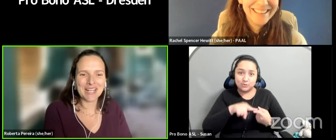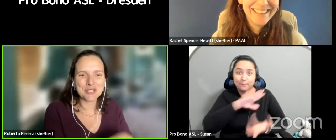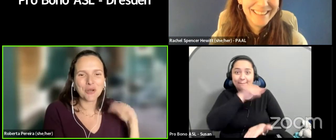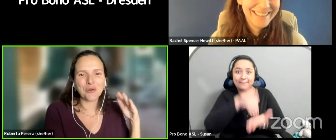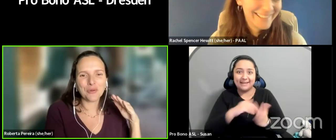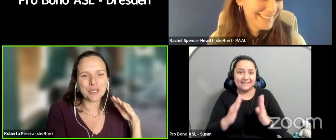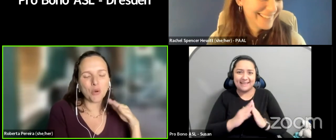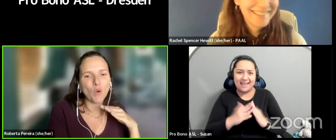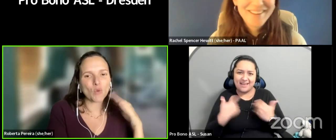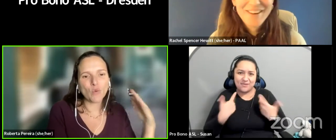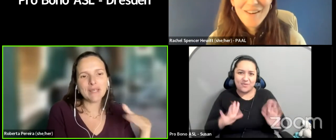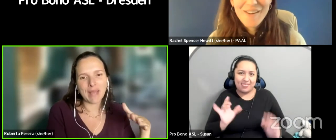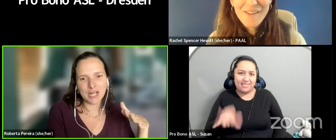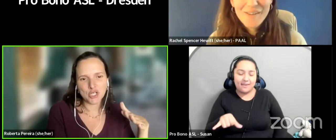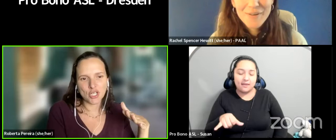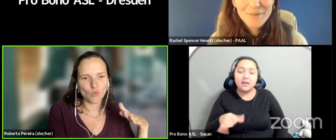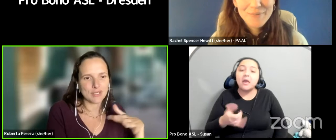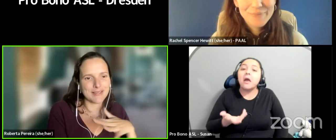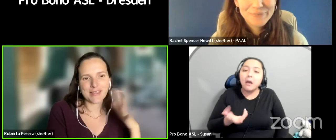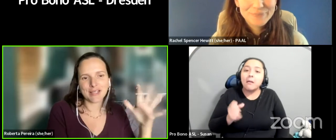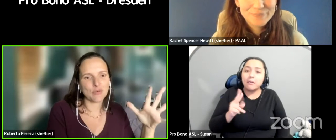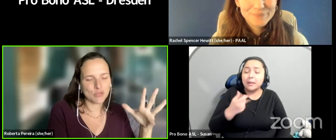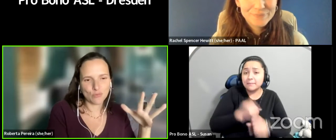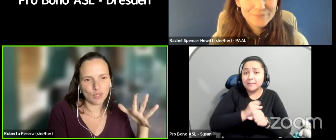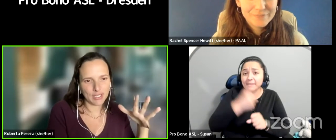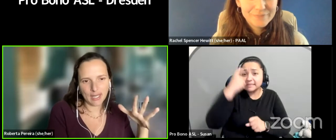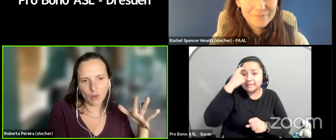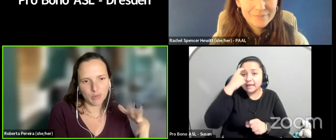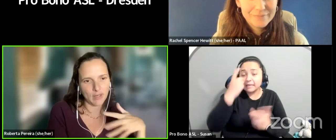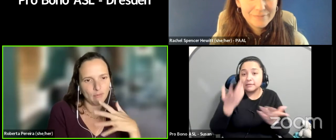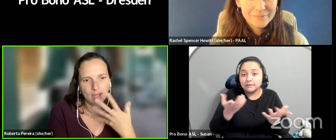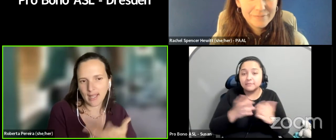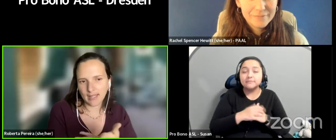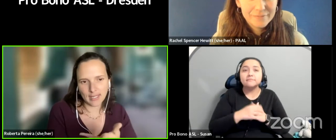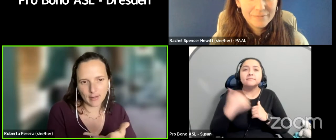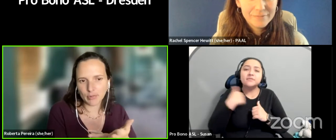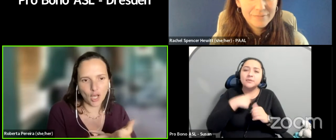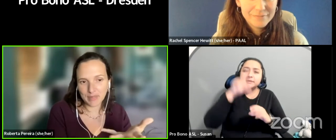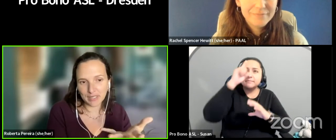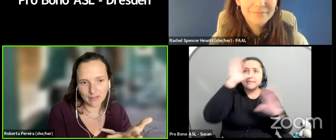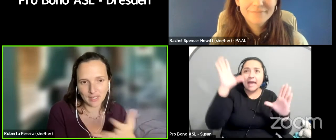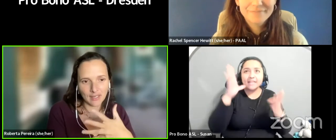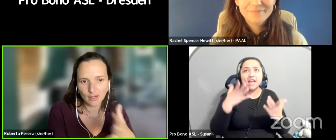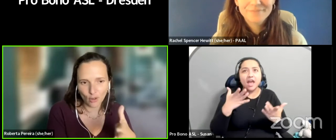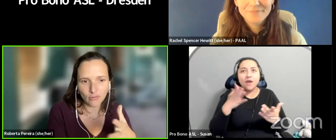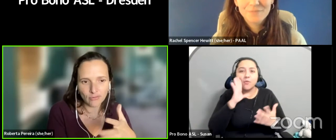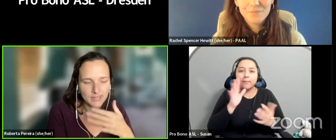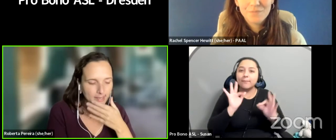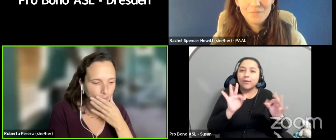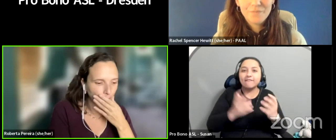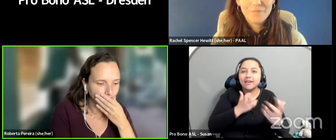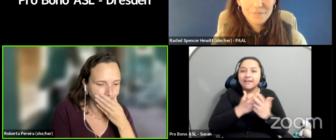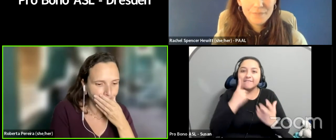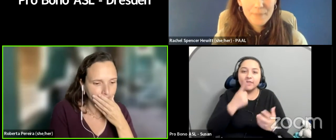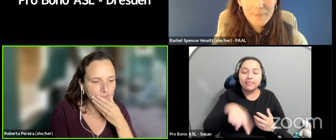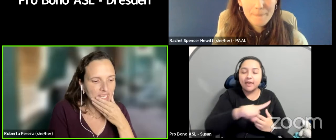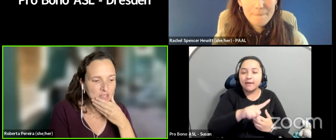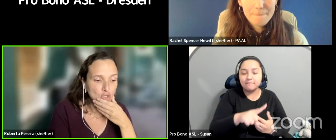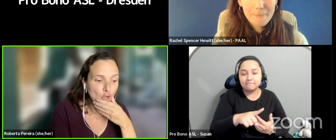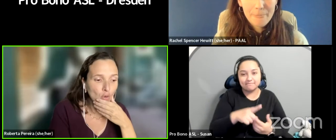Um, and so, you know, what we imagined was a thing that was really going to help them ended up not being the thing at all, for example.